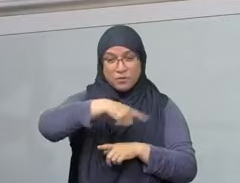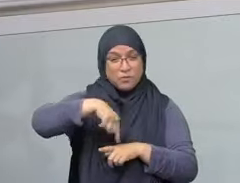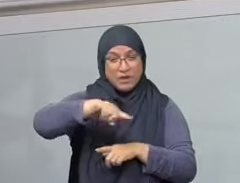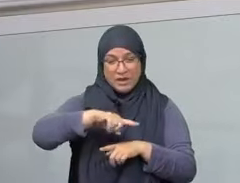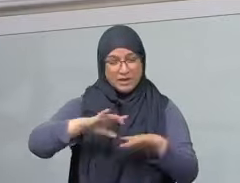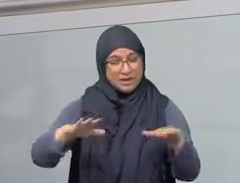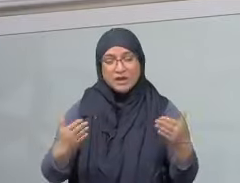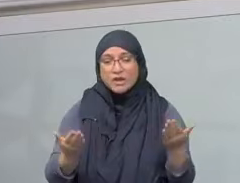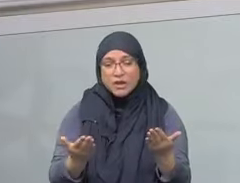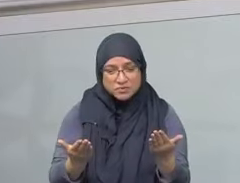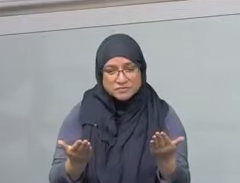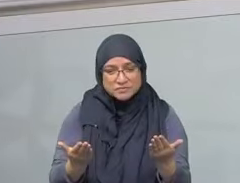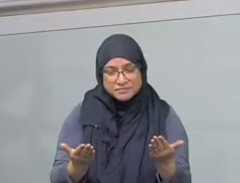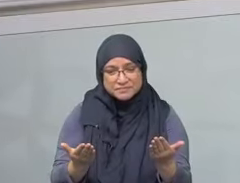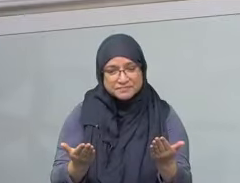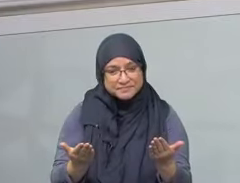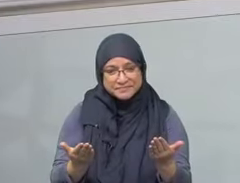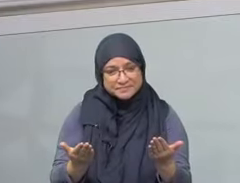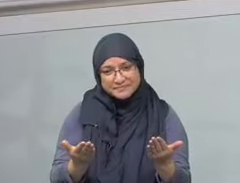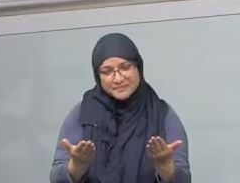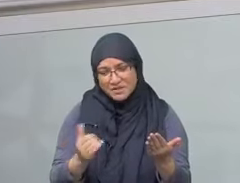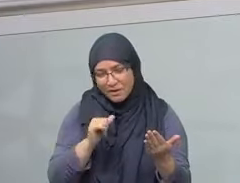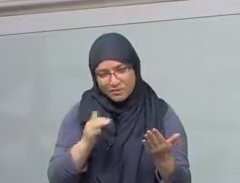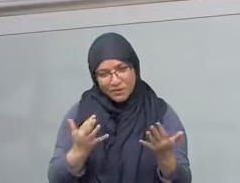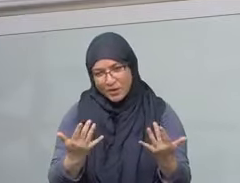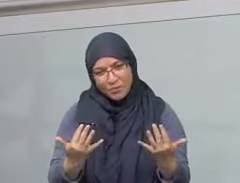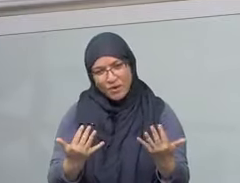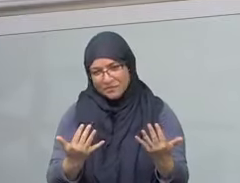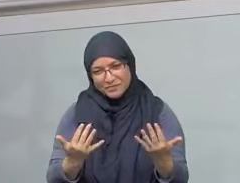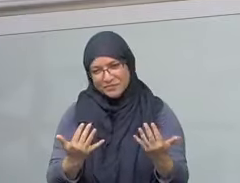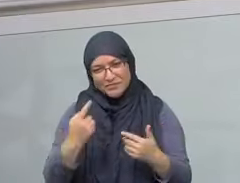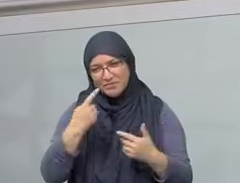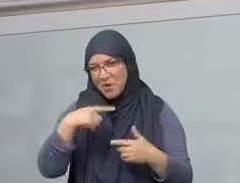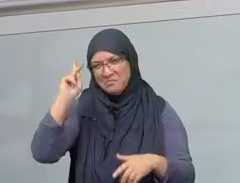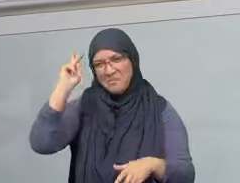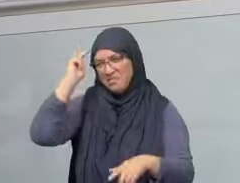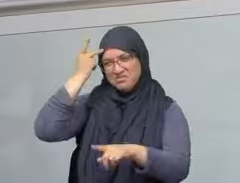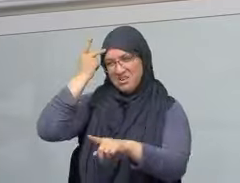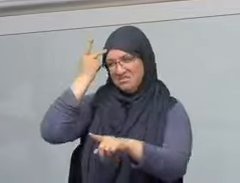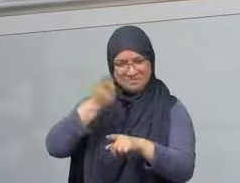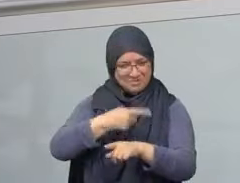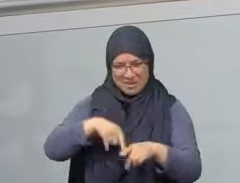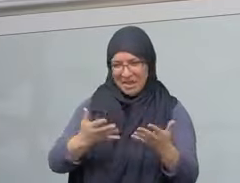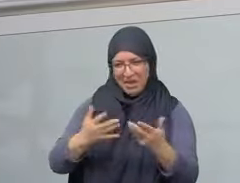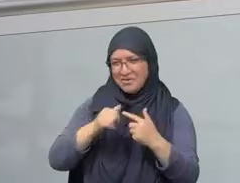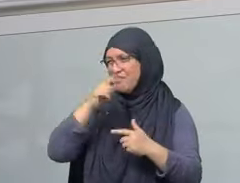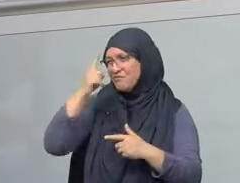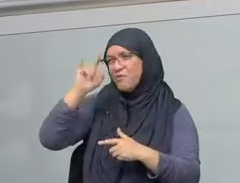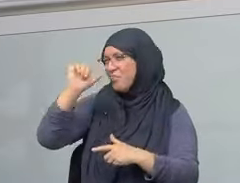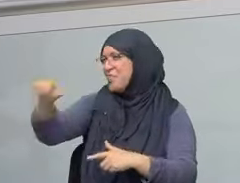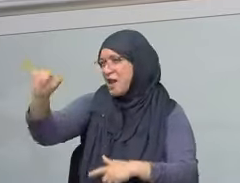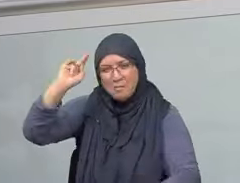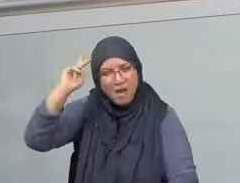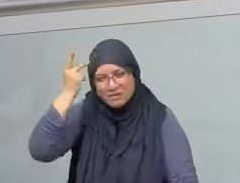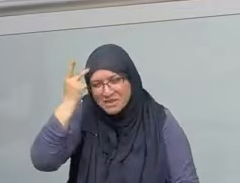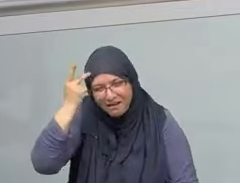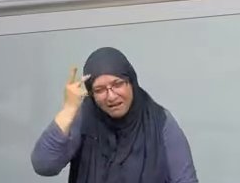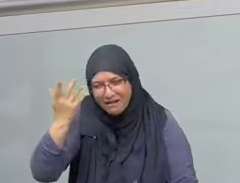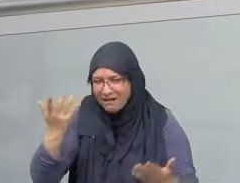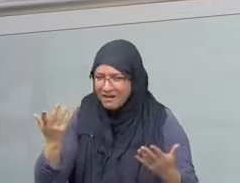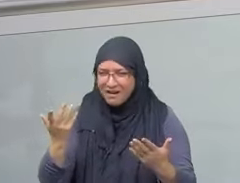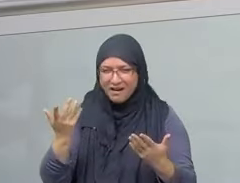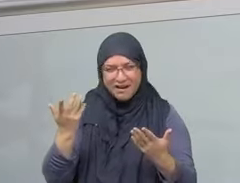morally bankrupt politicians or people that are supposedly anti-colonial and progressive and anti-racist